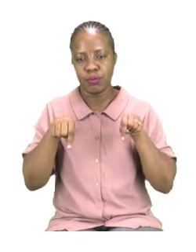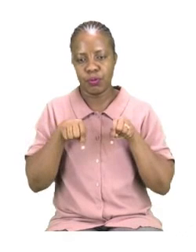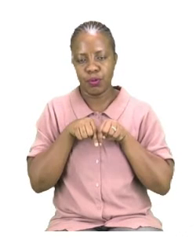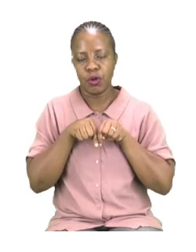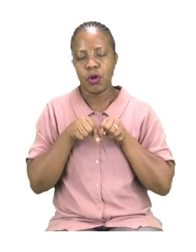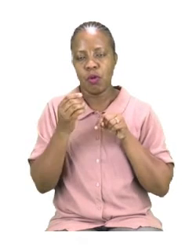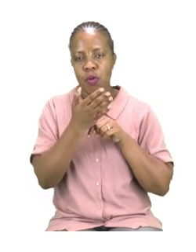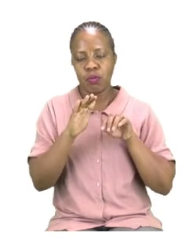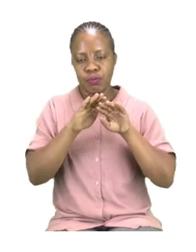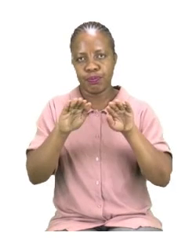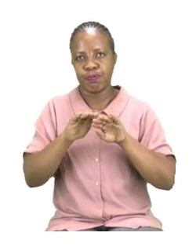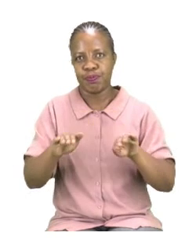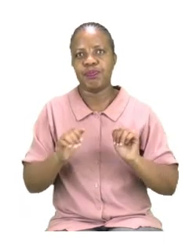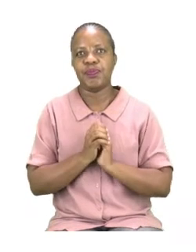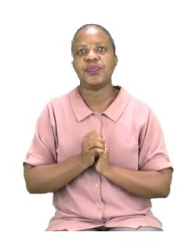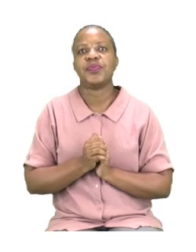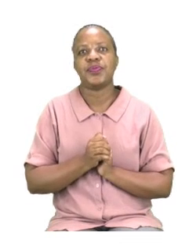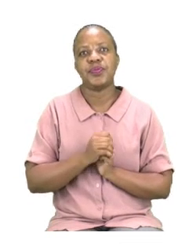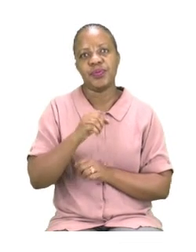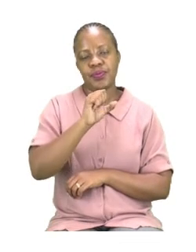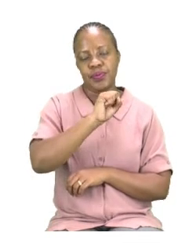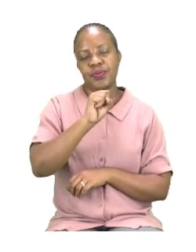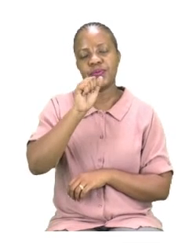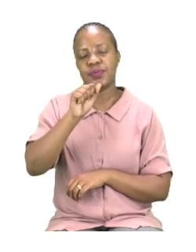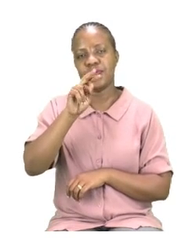sand, sand,